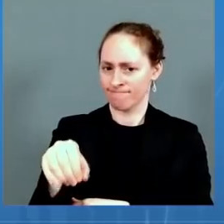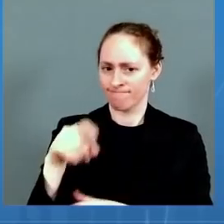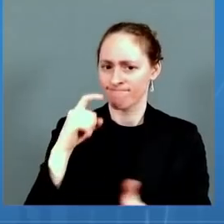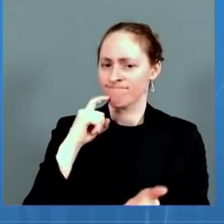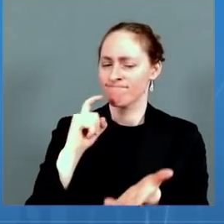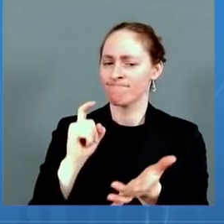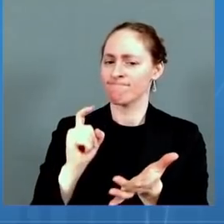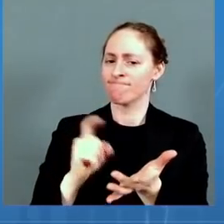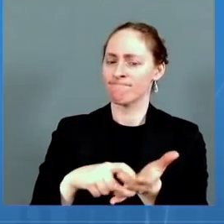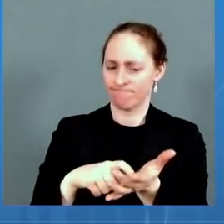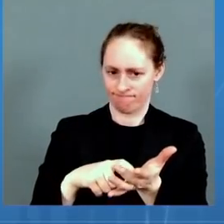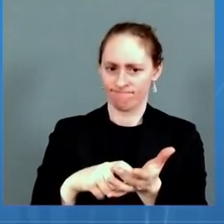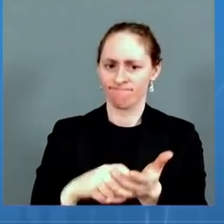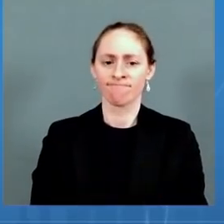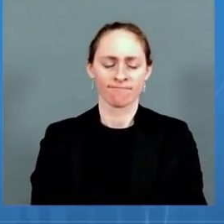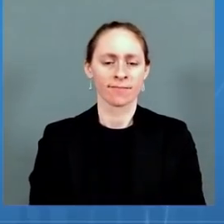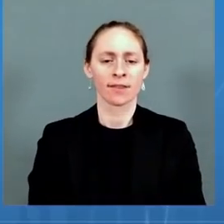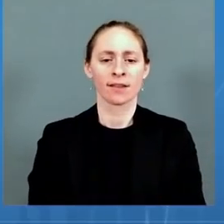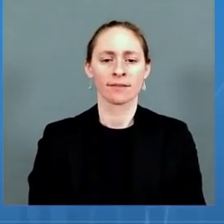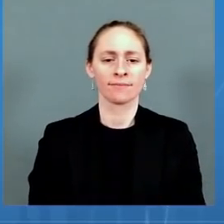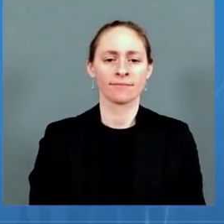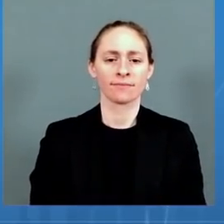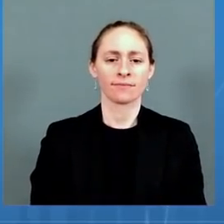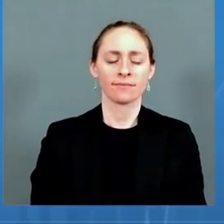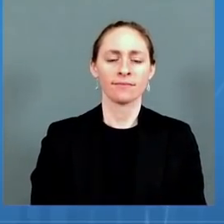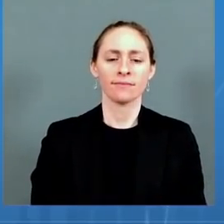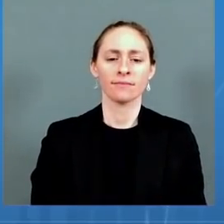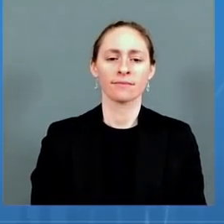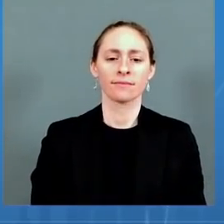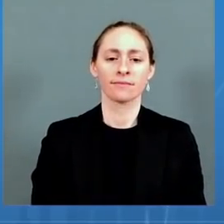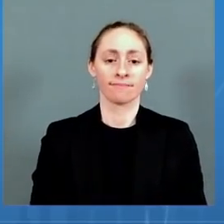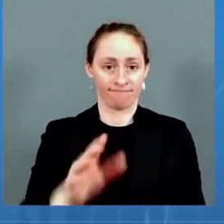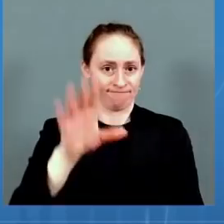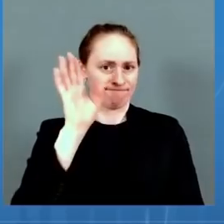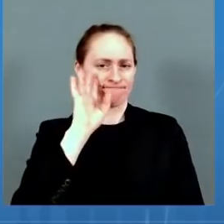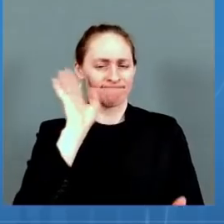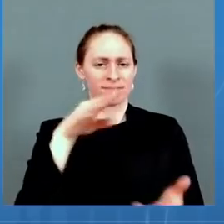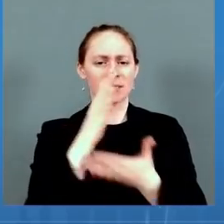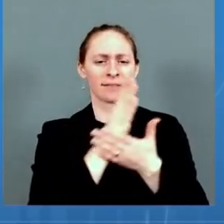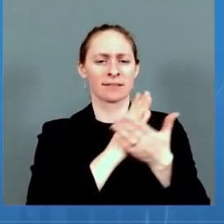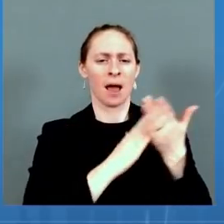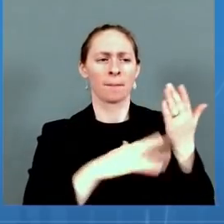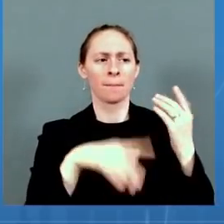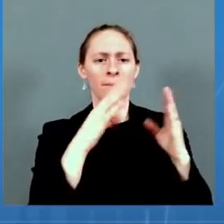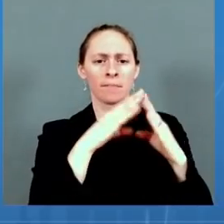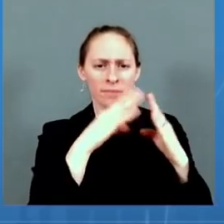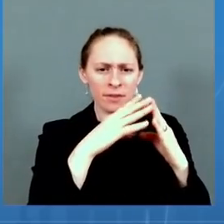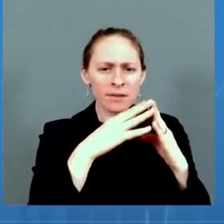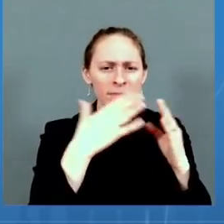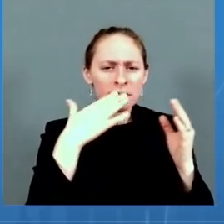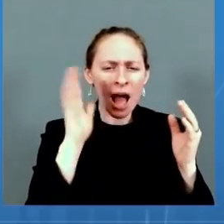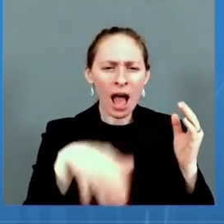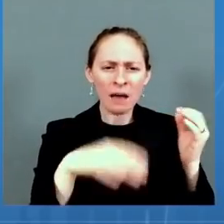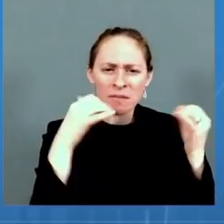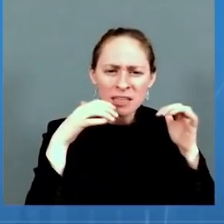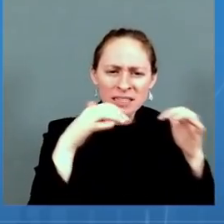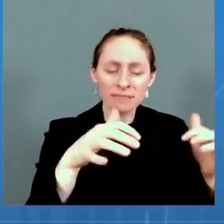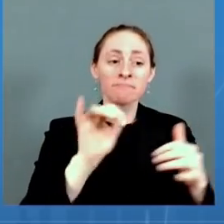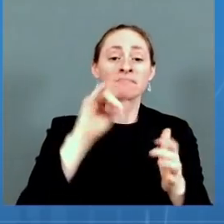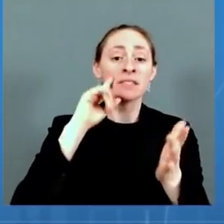York and New Jersey, where CDC projects that Omicron could represent about 13% of all cases.